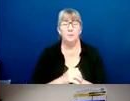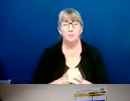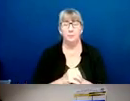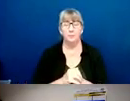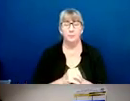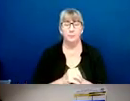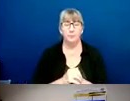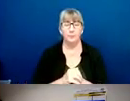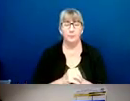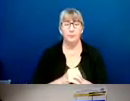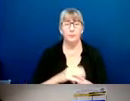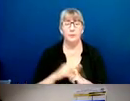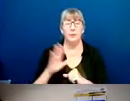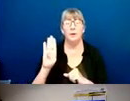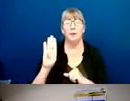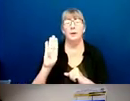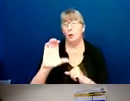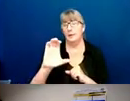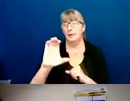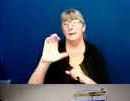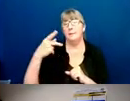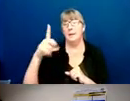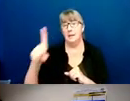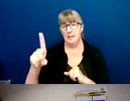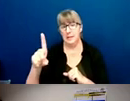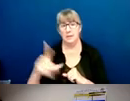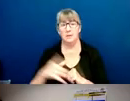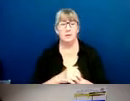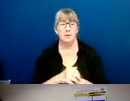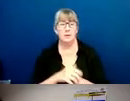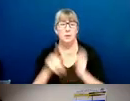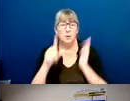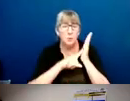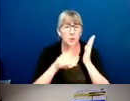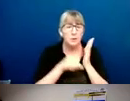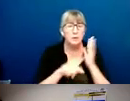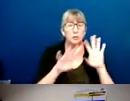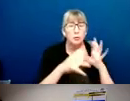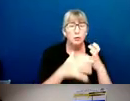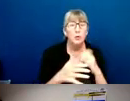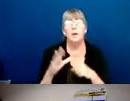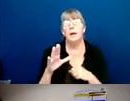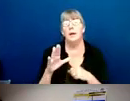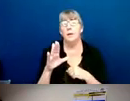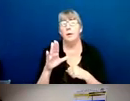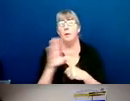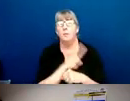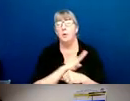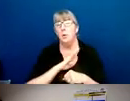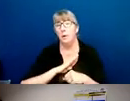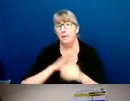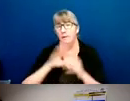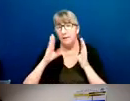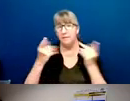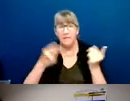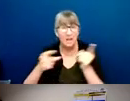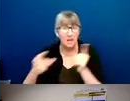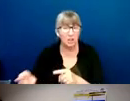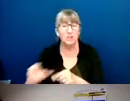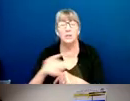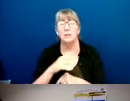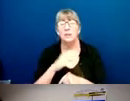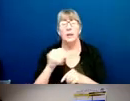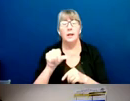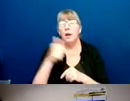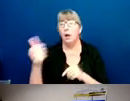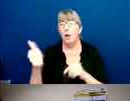CPD's Research and Development Division, as well as the Bureau of Internal Affairs and other CPD divisions, will review and analyze